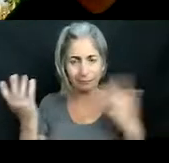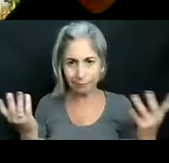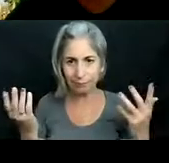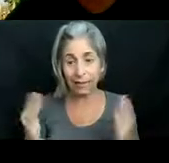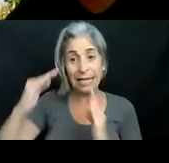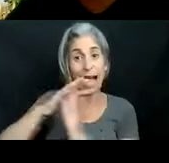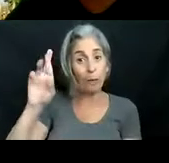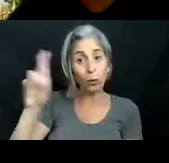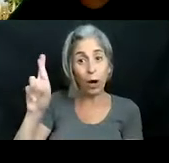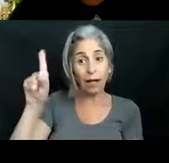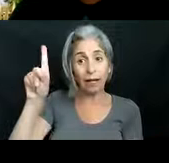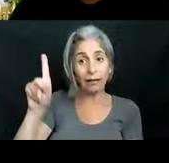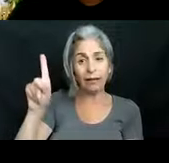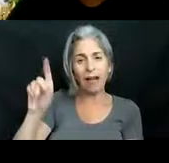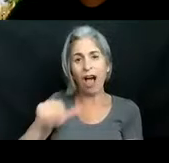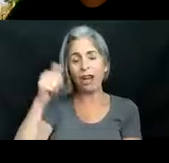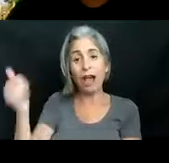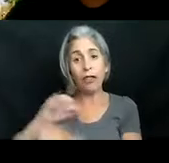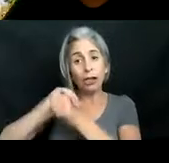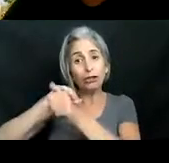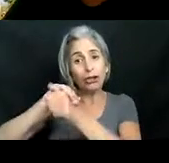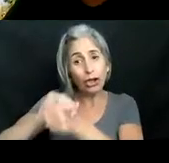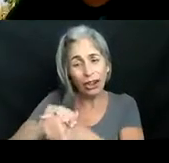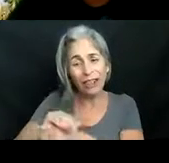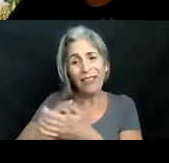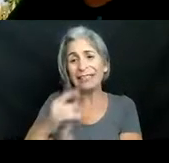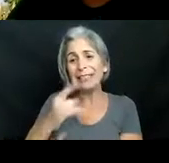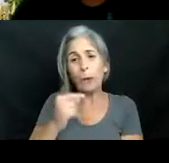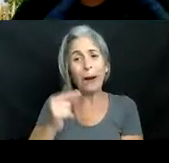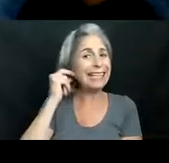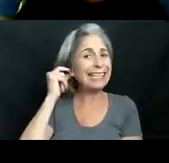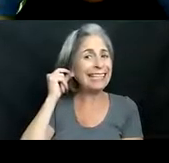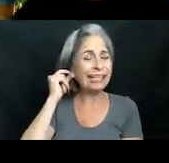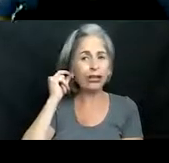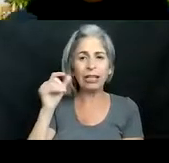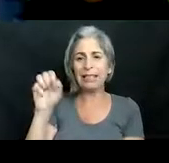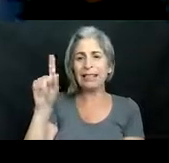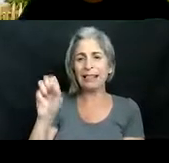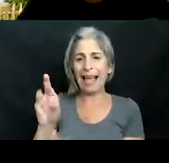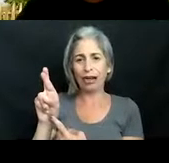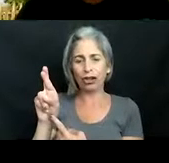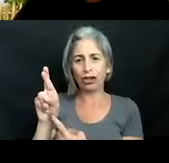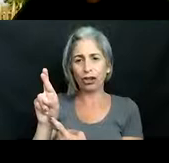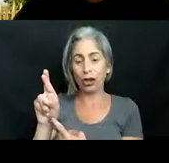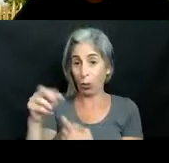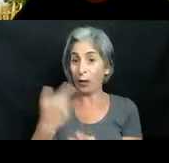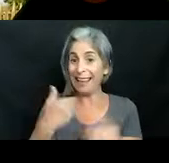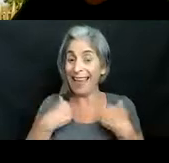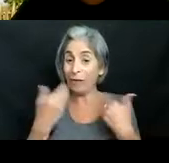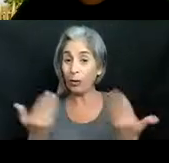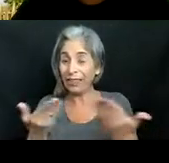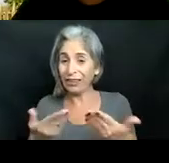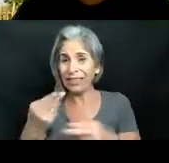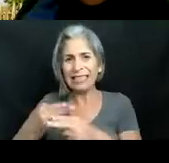do have another turtle species that is actually our red-eared slider uh we have one of those here at the meek his name is